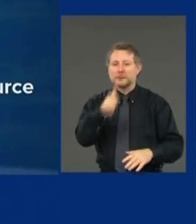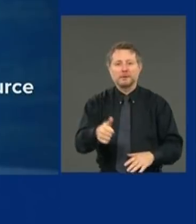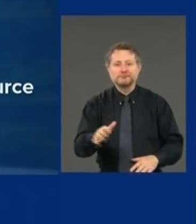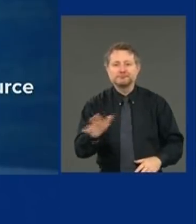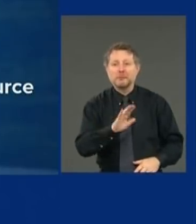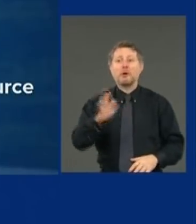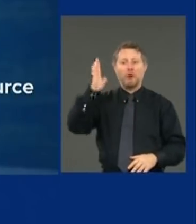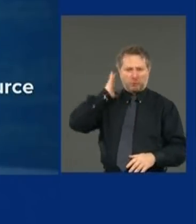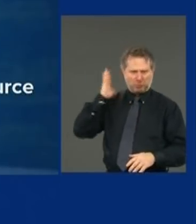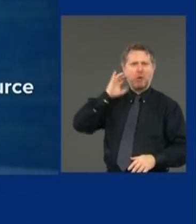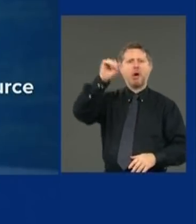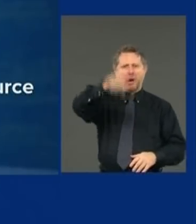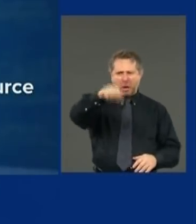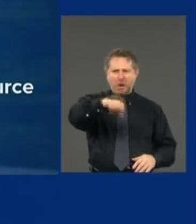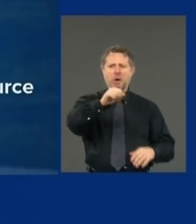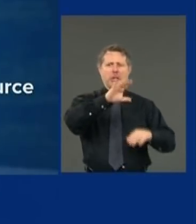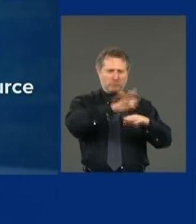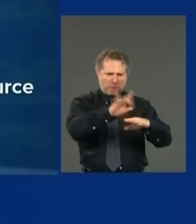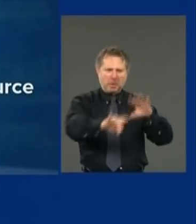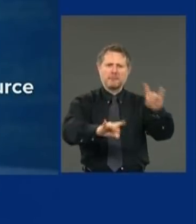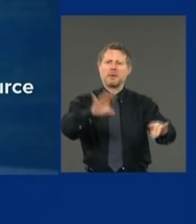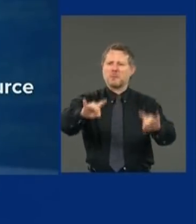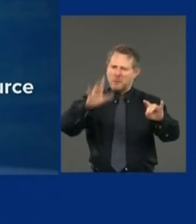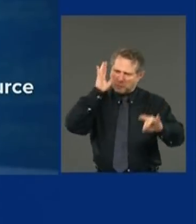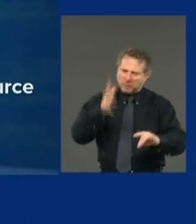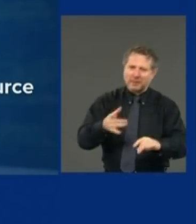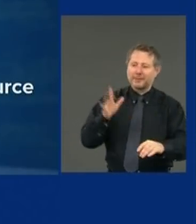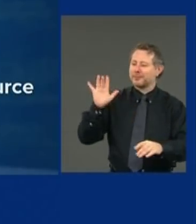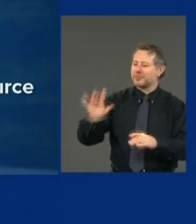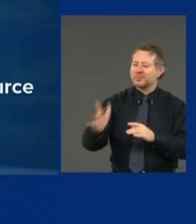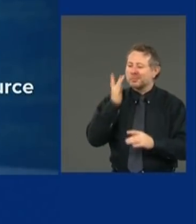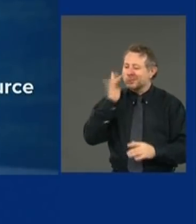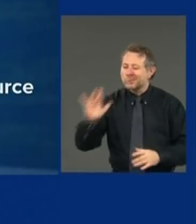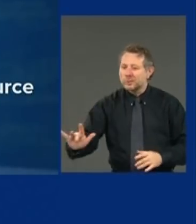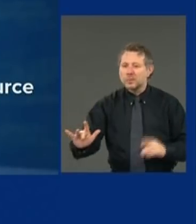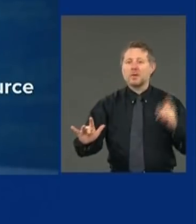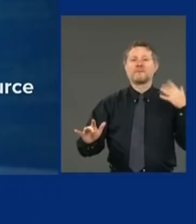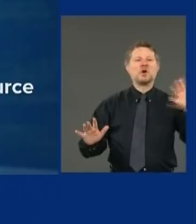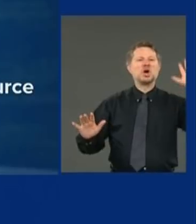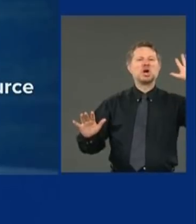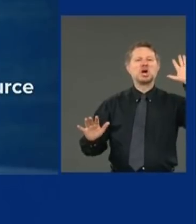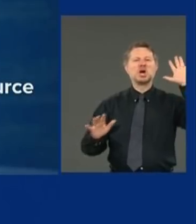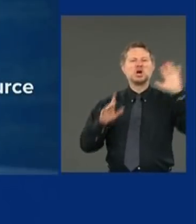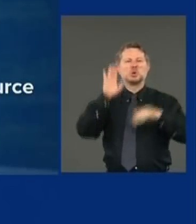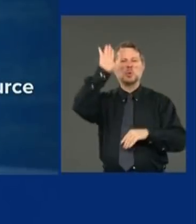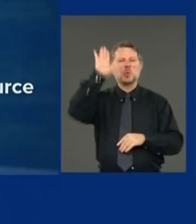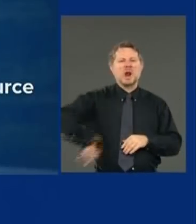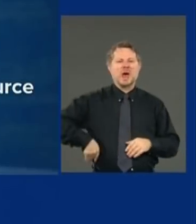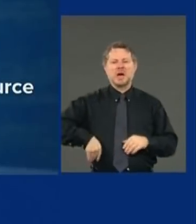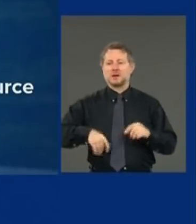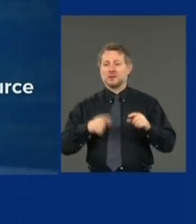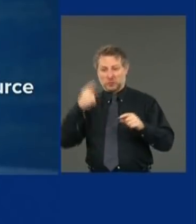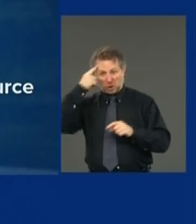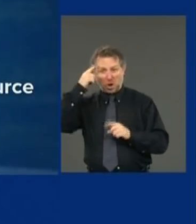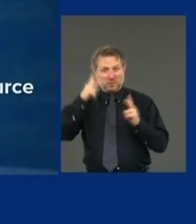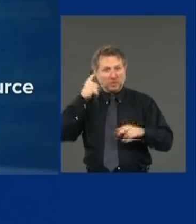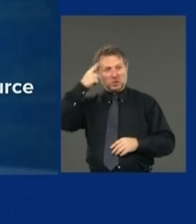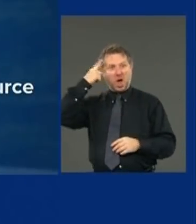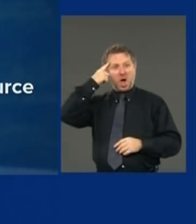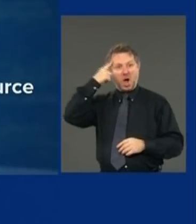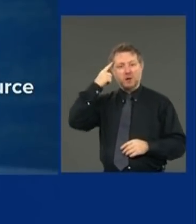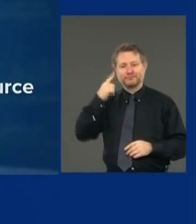it was about infected surfaces and you could get it from infected surfaces. And that was a major problem. We have a very